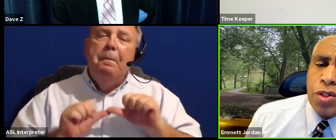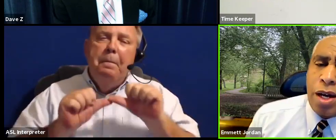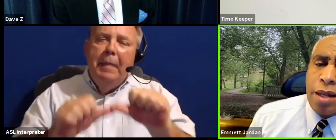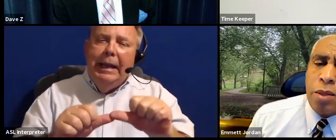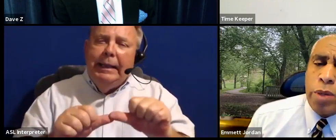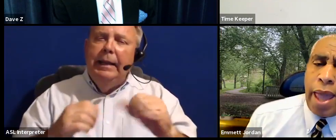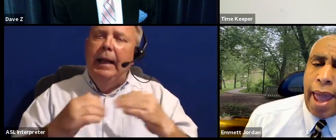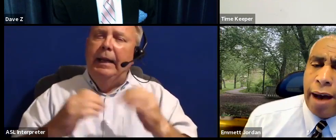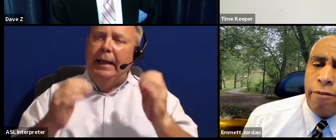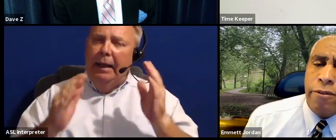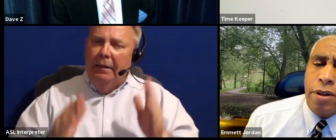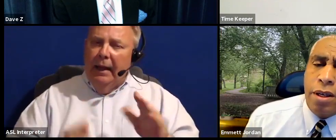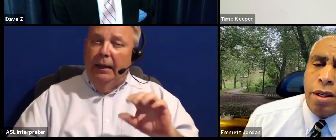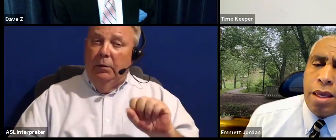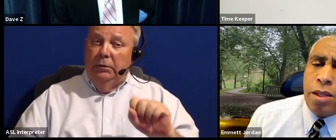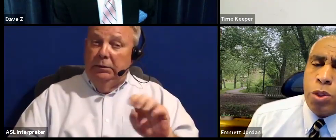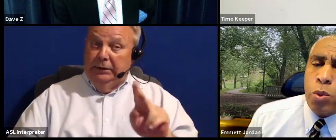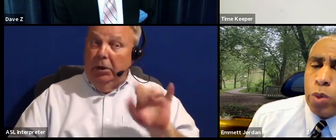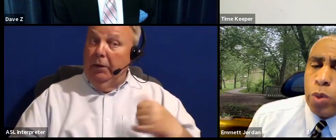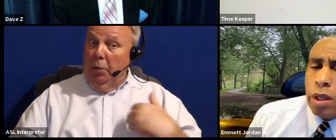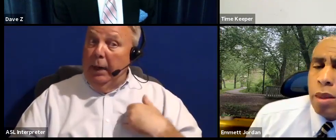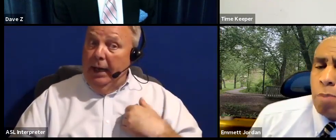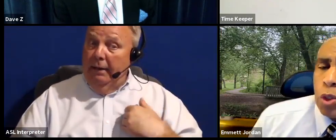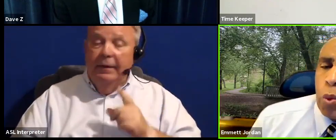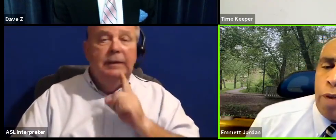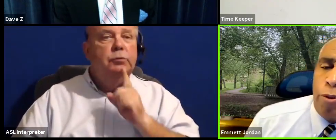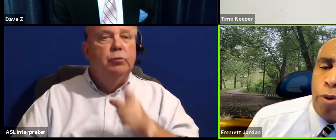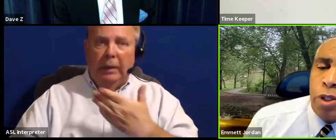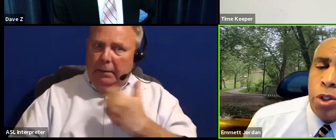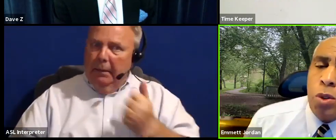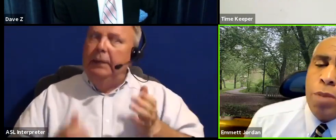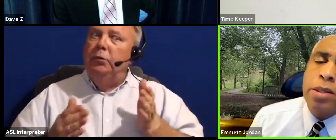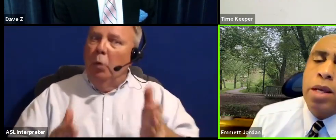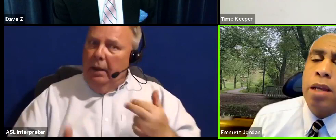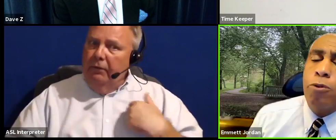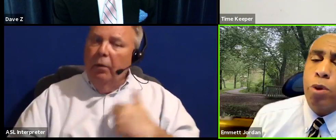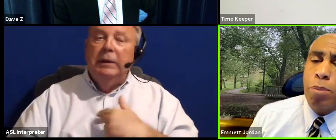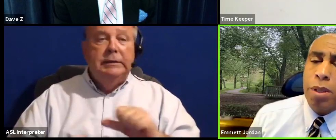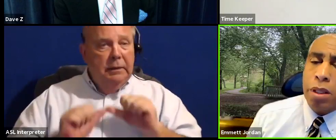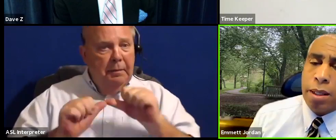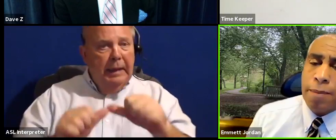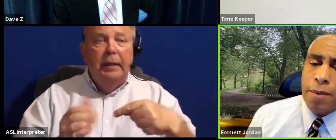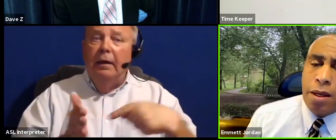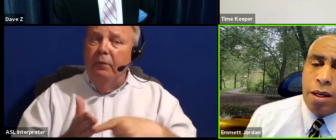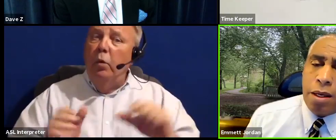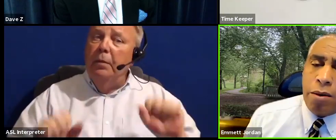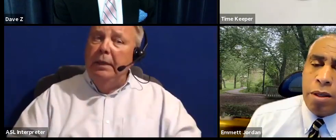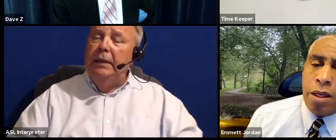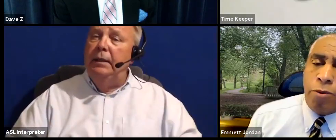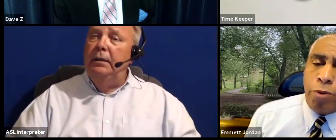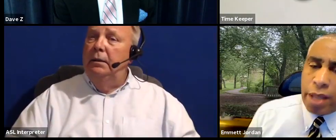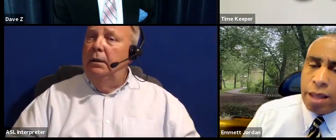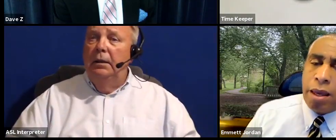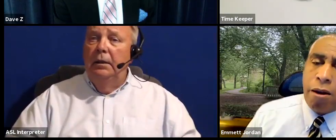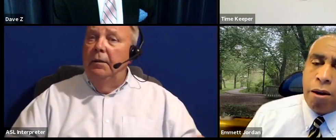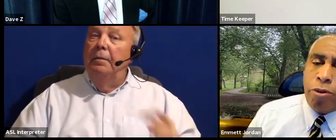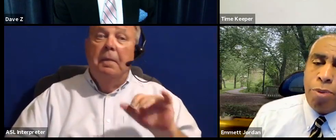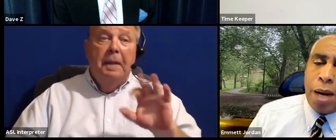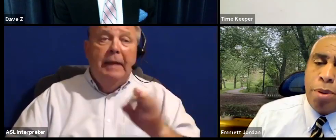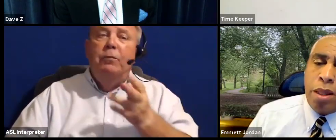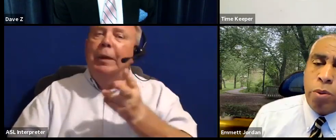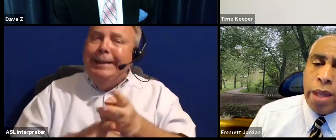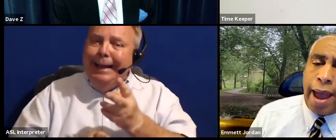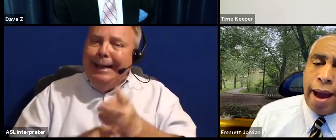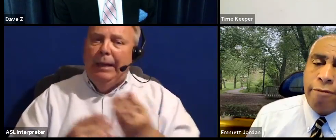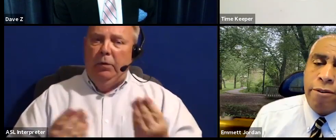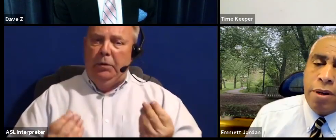housing stock that we have is really the best way for us to maintain affordability. You know, if we take care of the